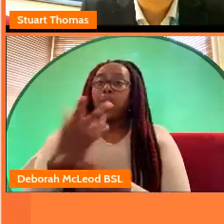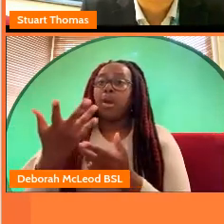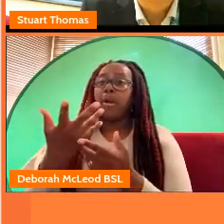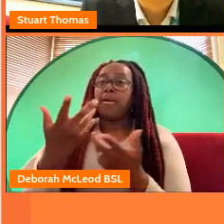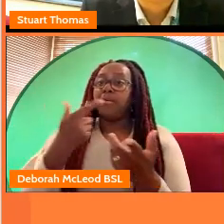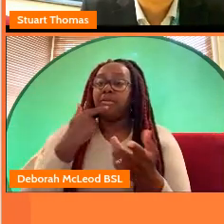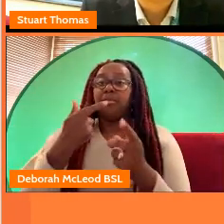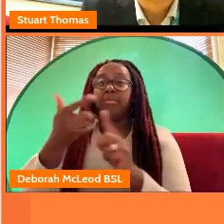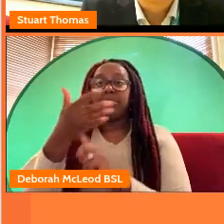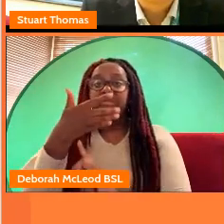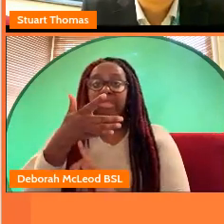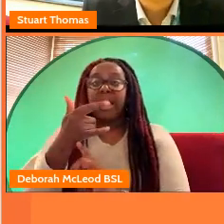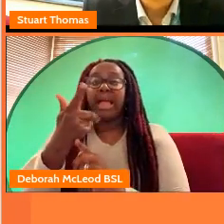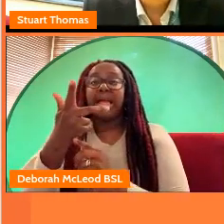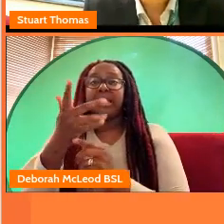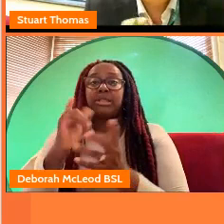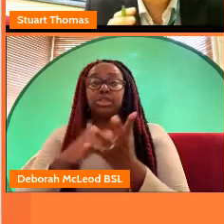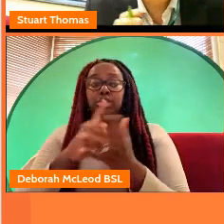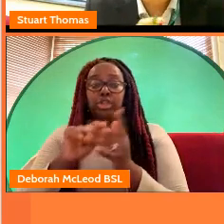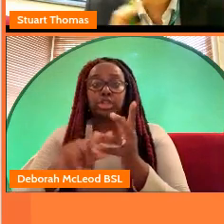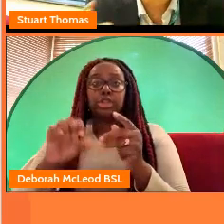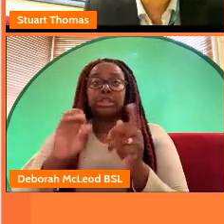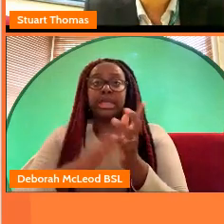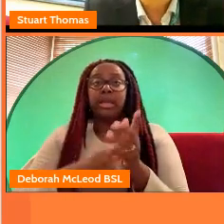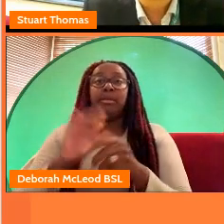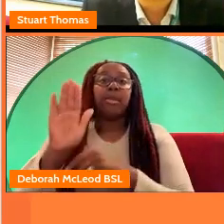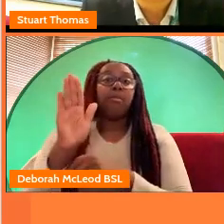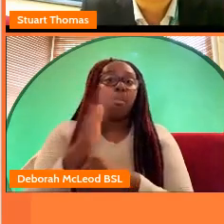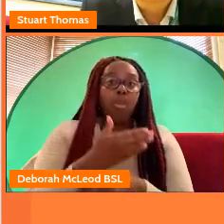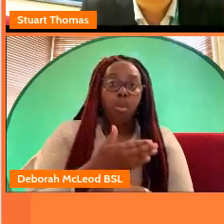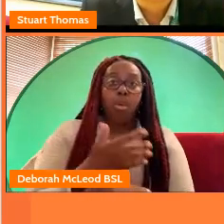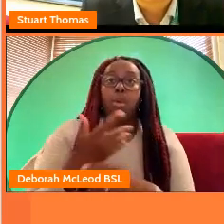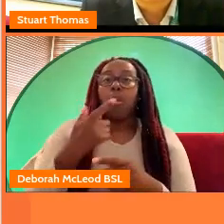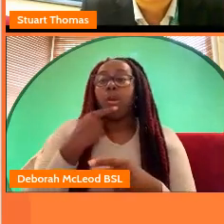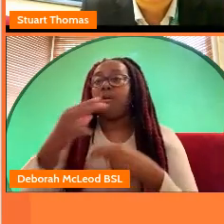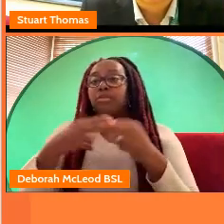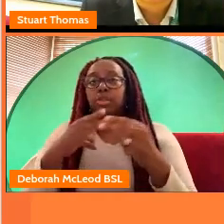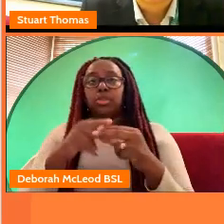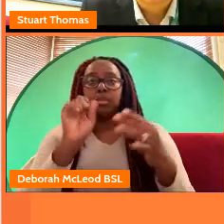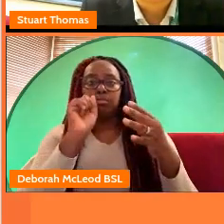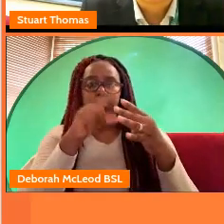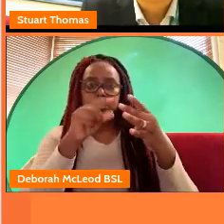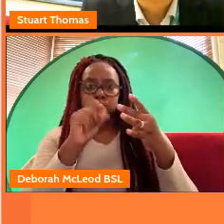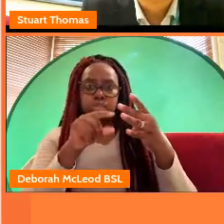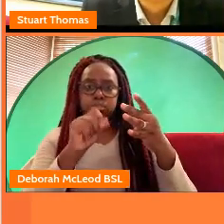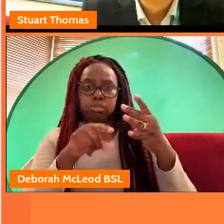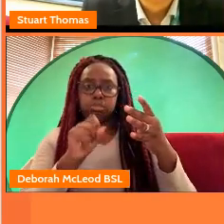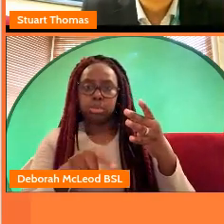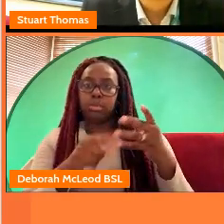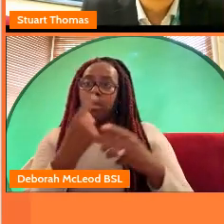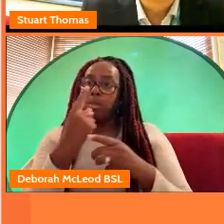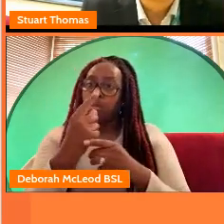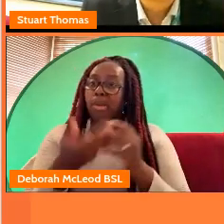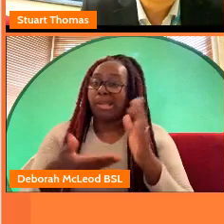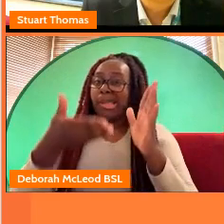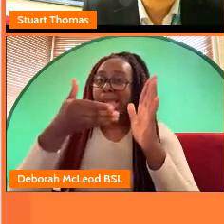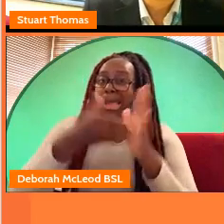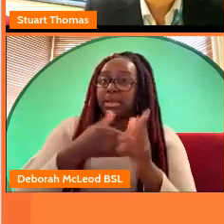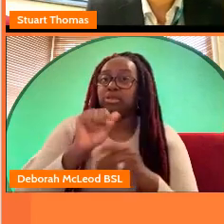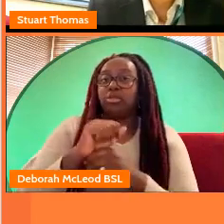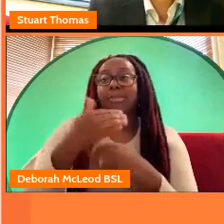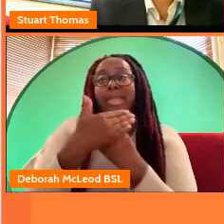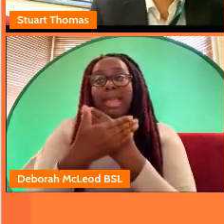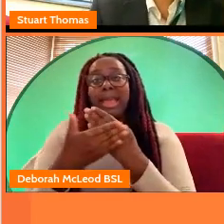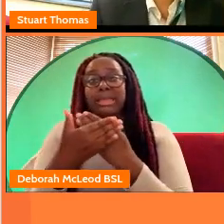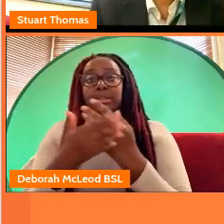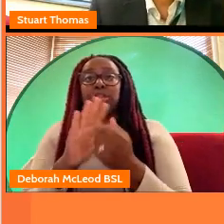flagship news program on bbc radio one as well as all of the news bulletins that go out on radio one and one extra and also asian network